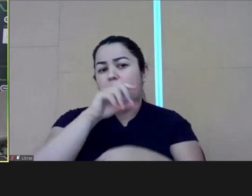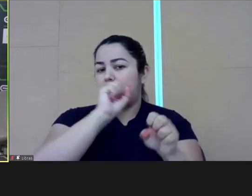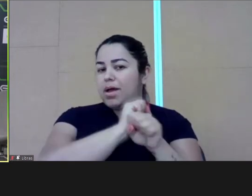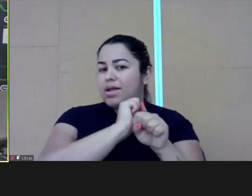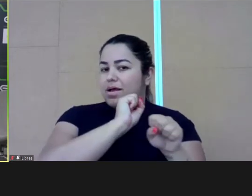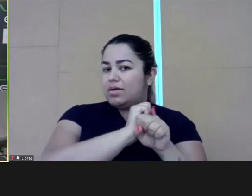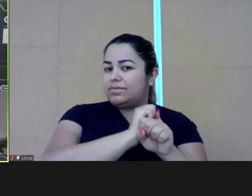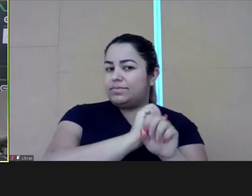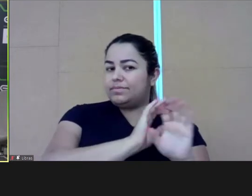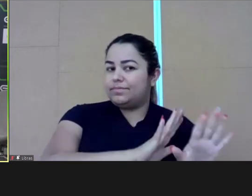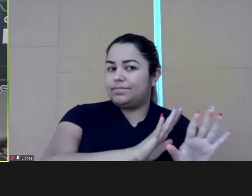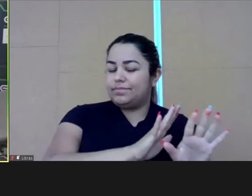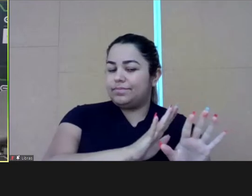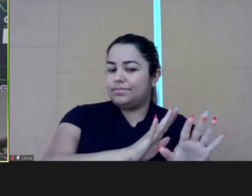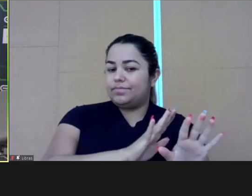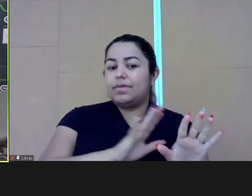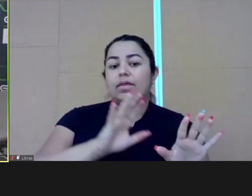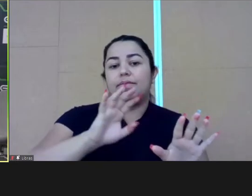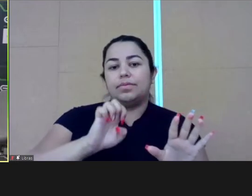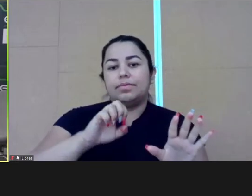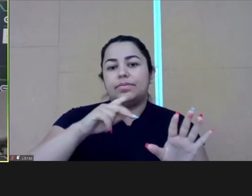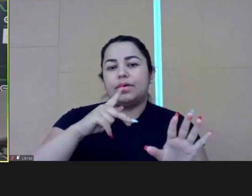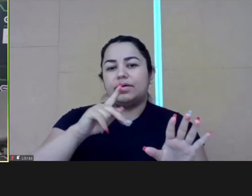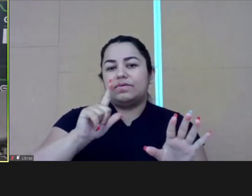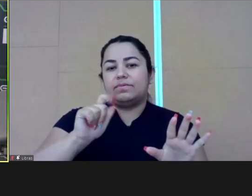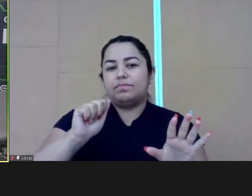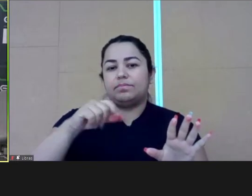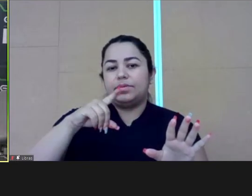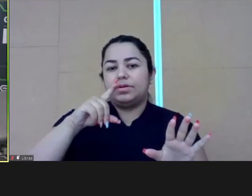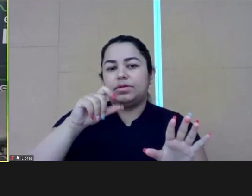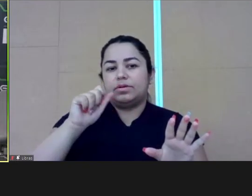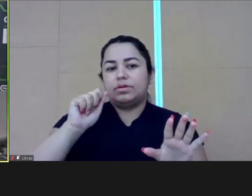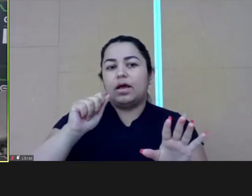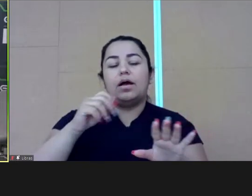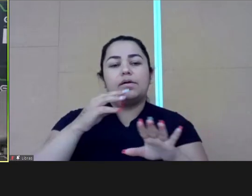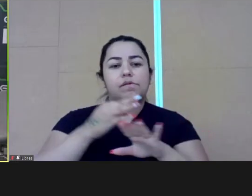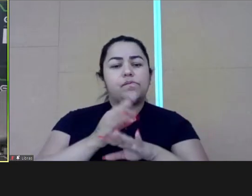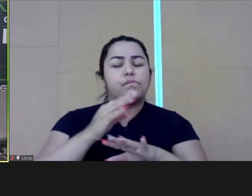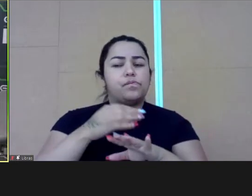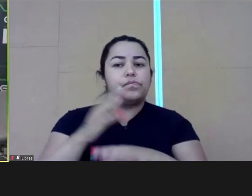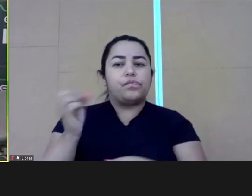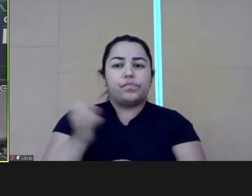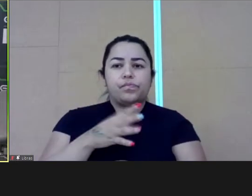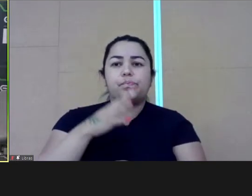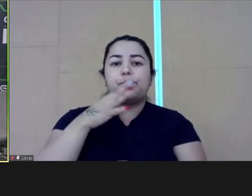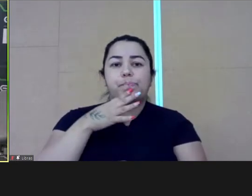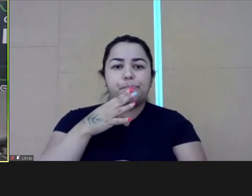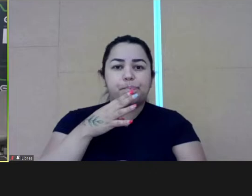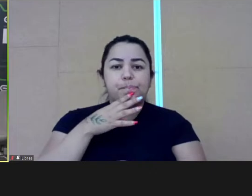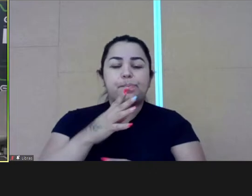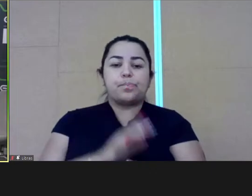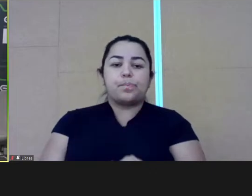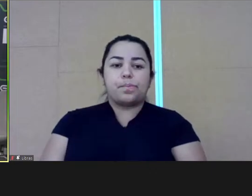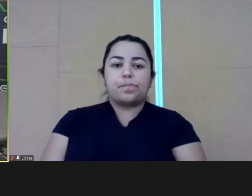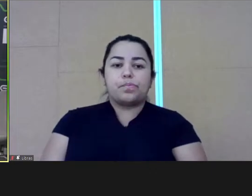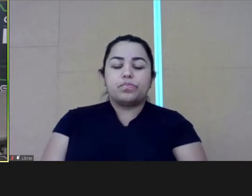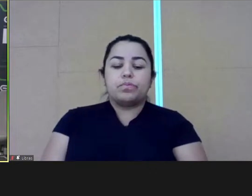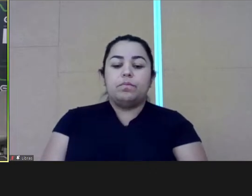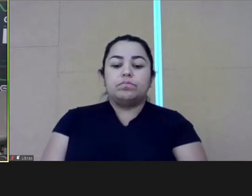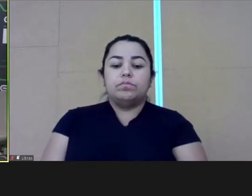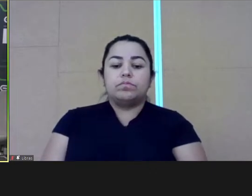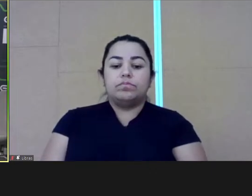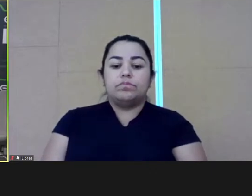because it was very difficult for the leader to stop what they were doing and acquire new skills, new